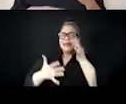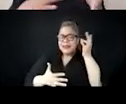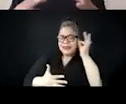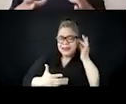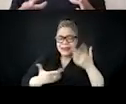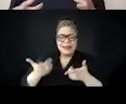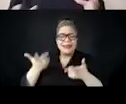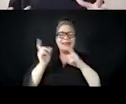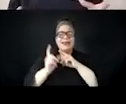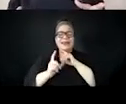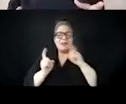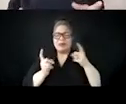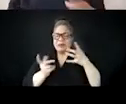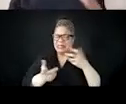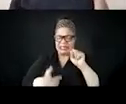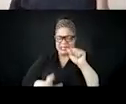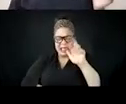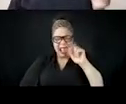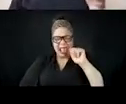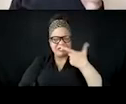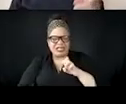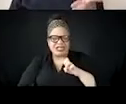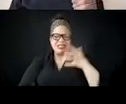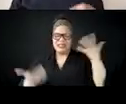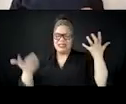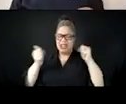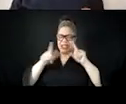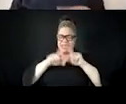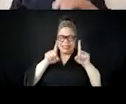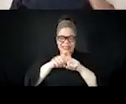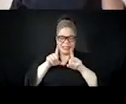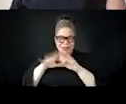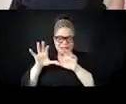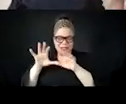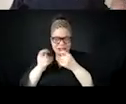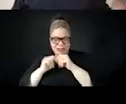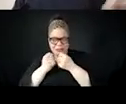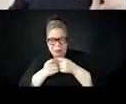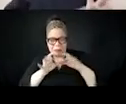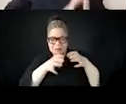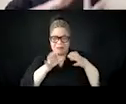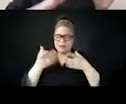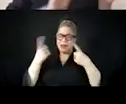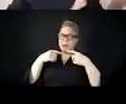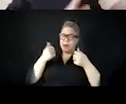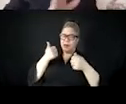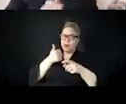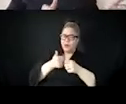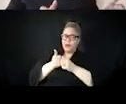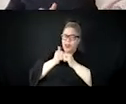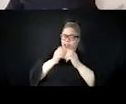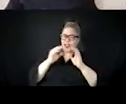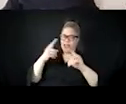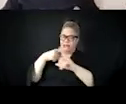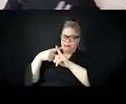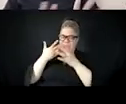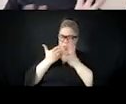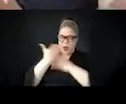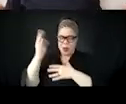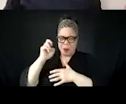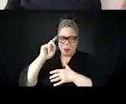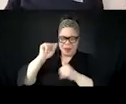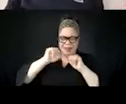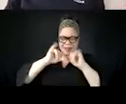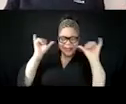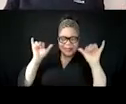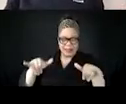in order to maintain racial order, which I actually think that Steven talked about in the media, um, justice 101 series. Um, so